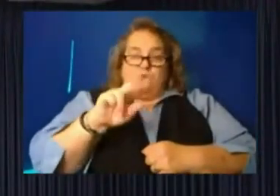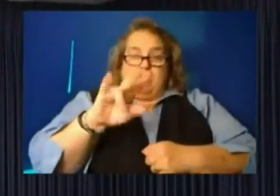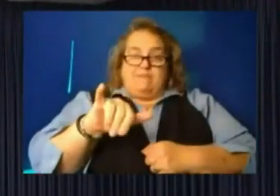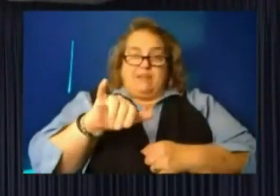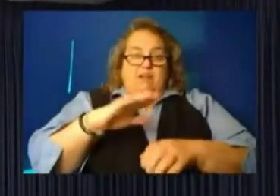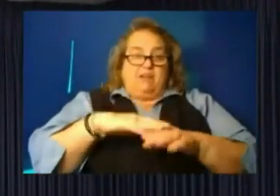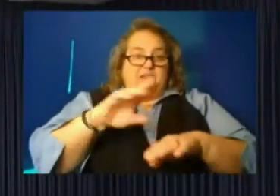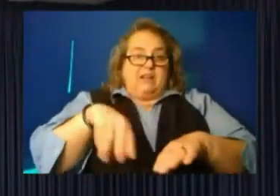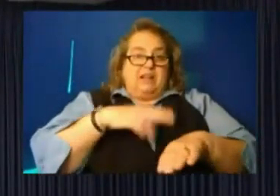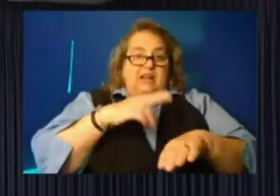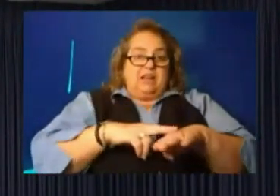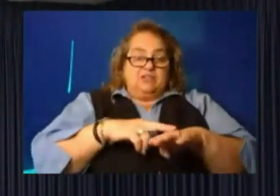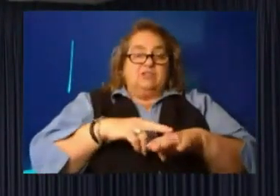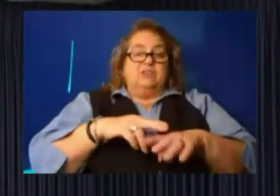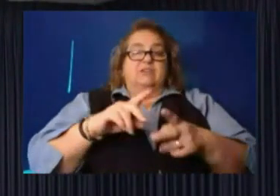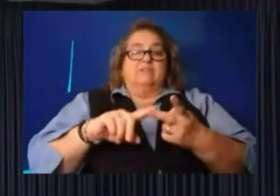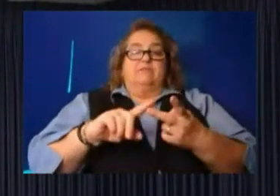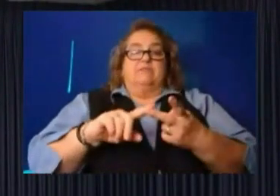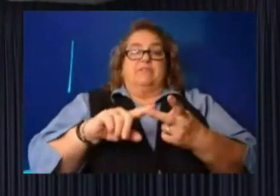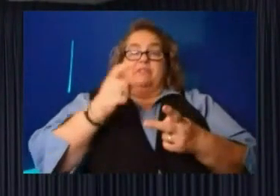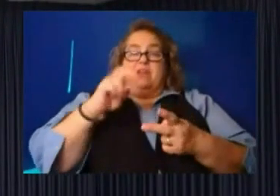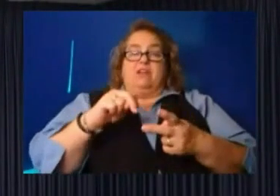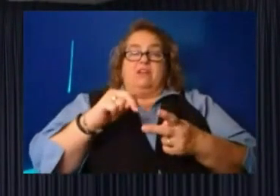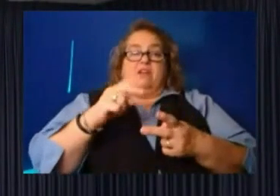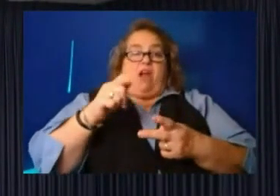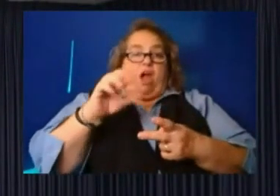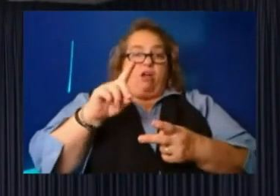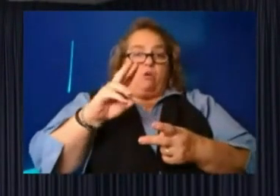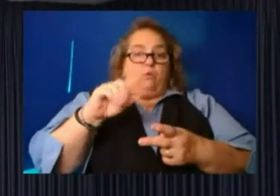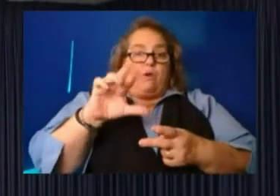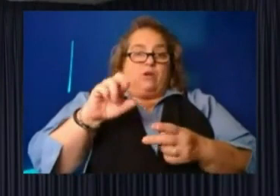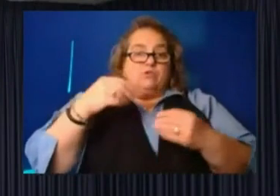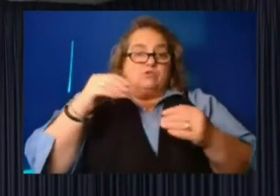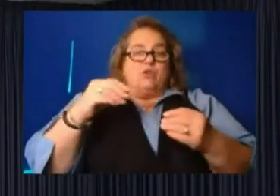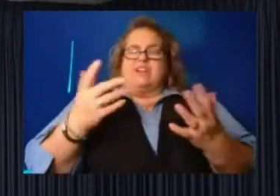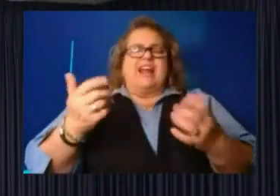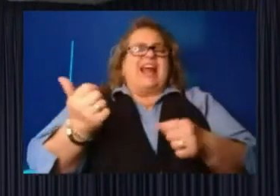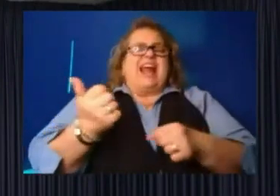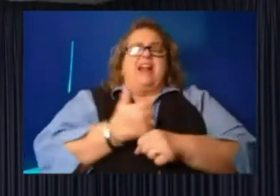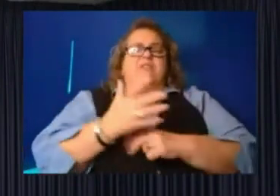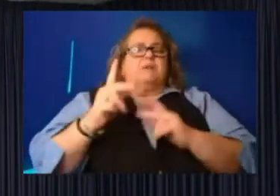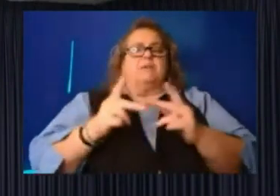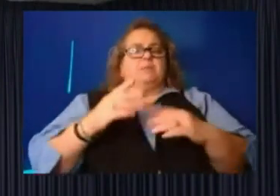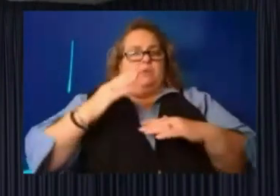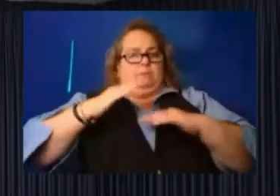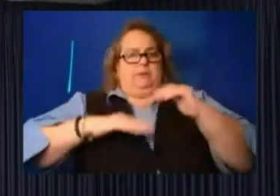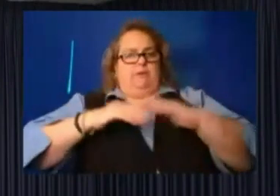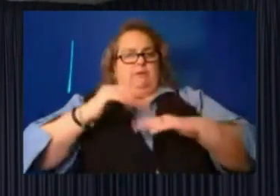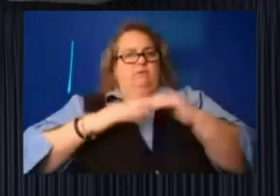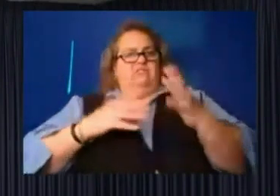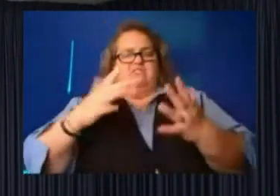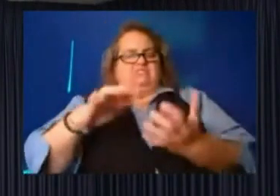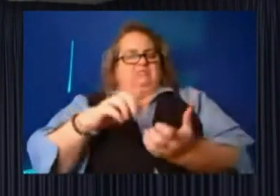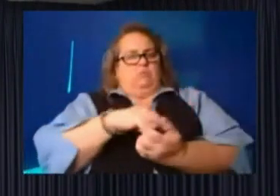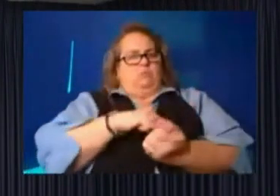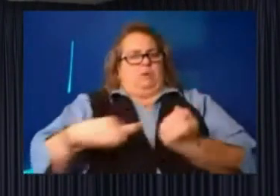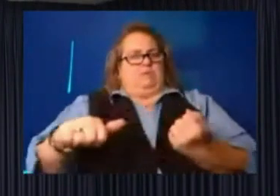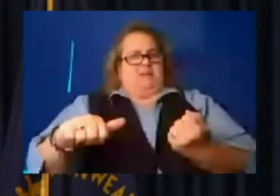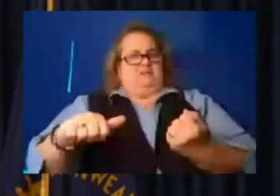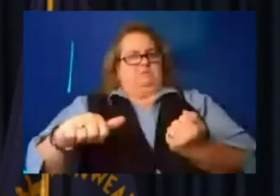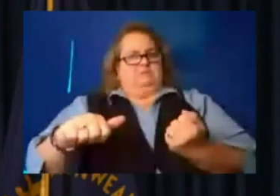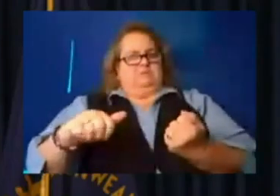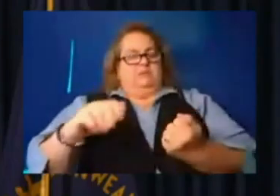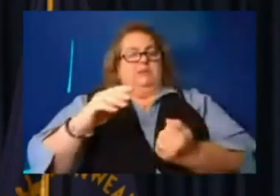hardware store, you know, just everything that folks had built, um, wiped out further down the road.